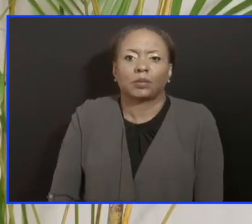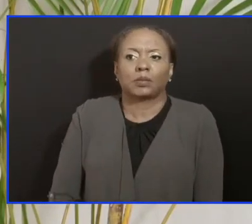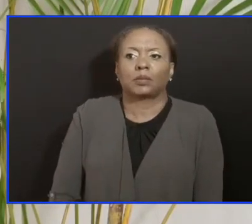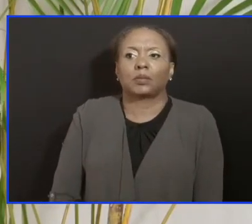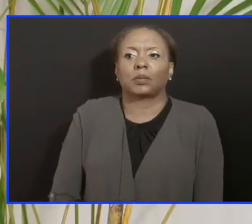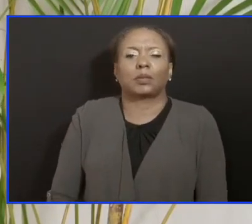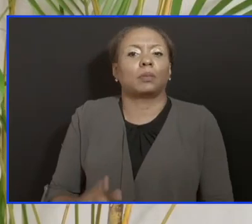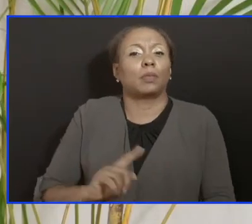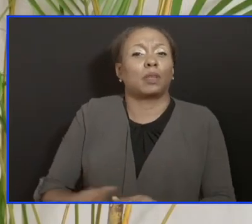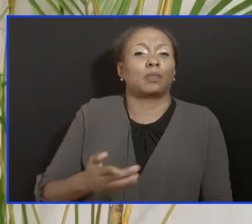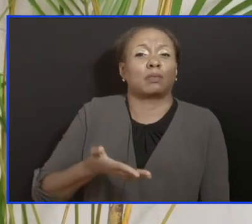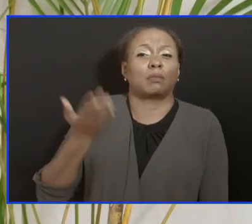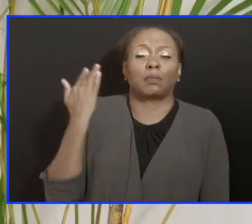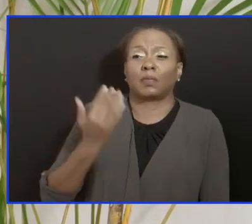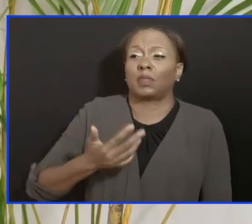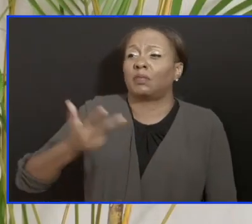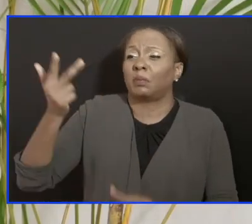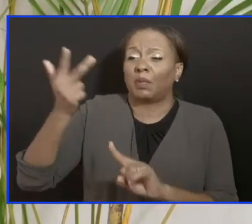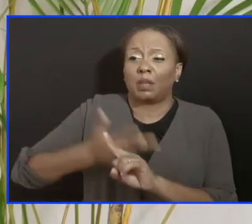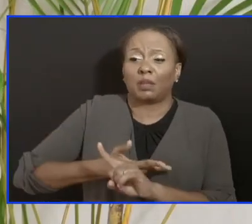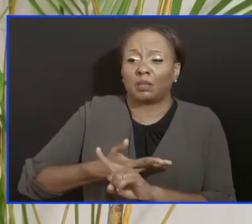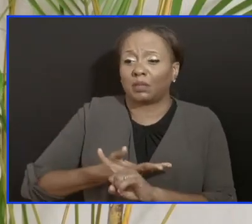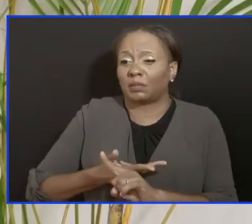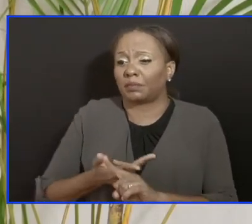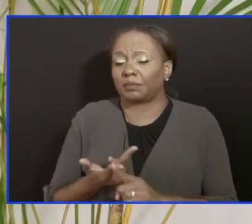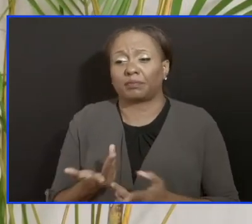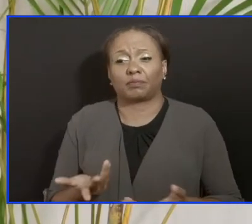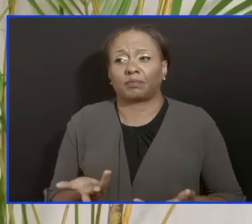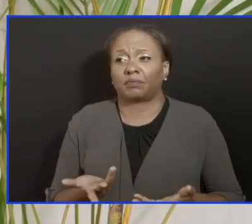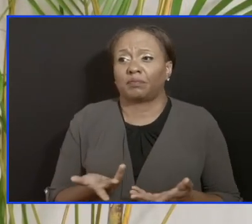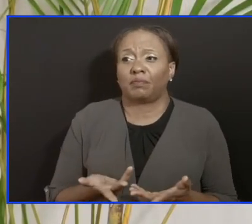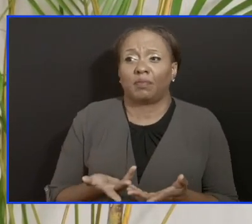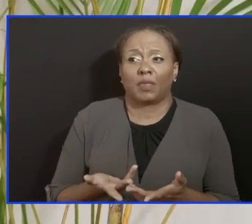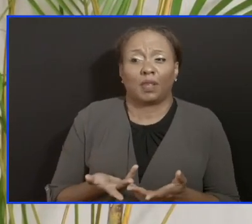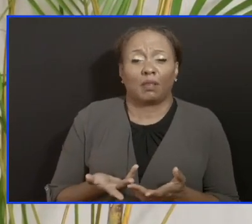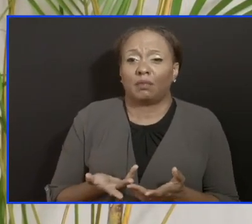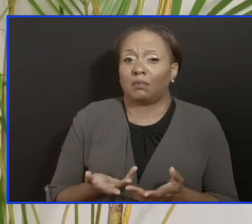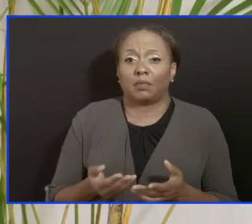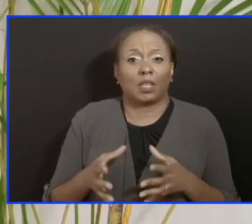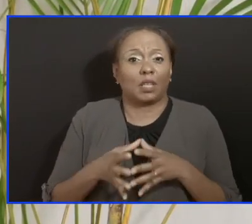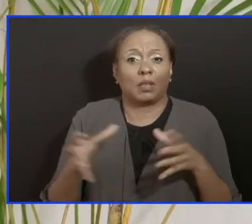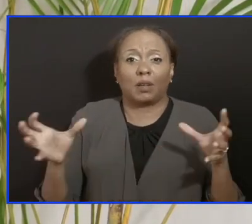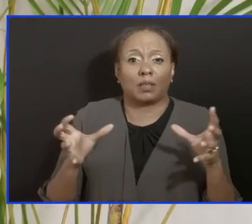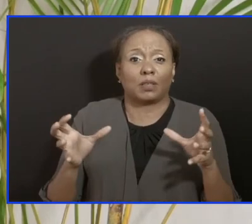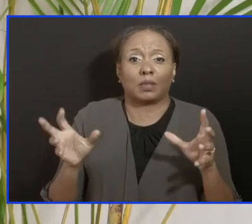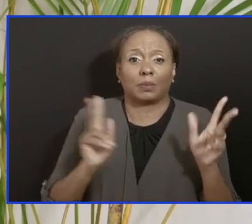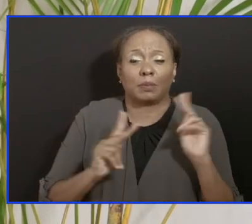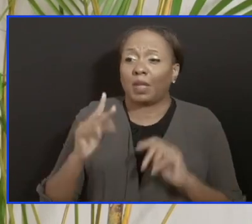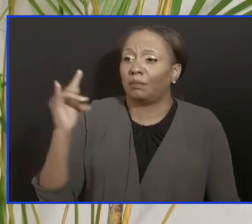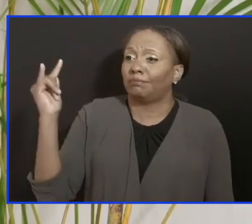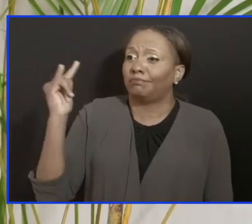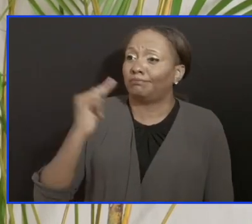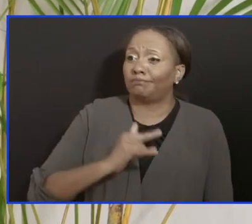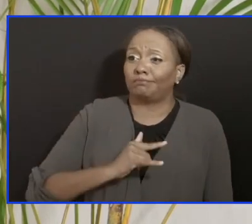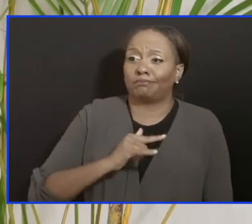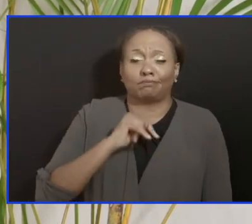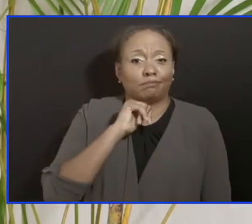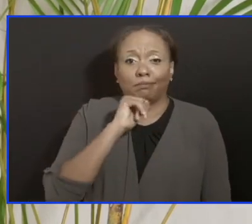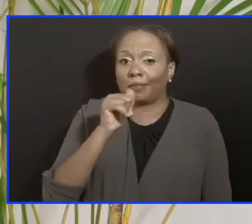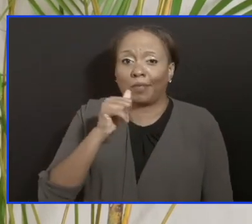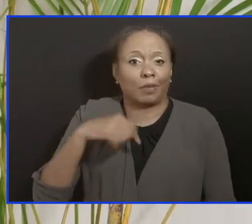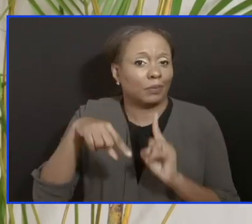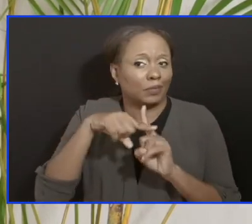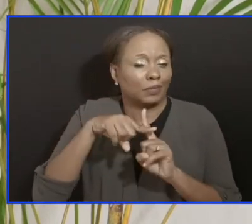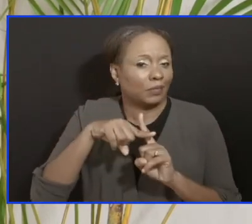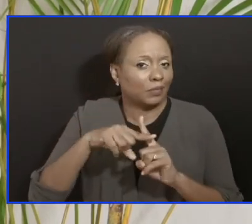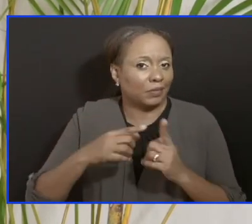three months or so, we have not been seeing a lot of positives coming out of Grantley-Adams